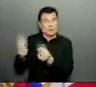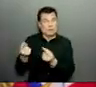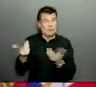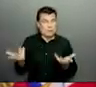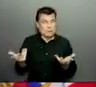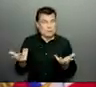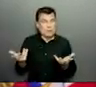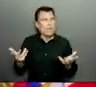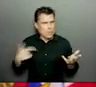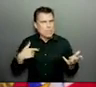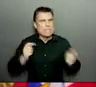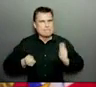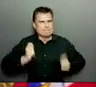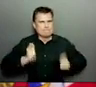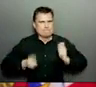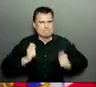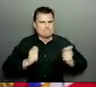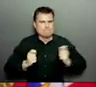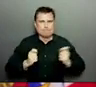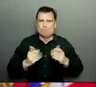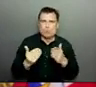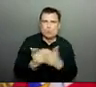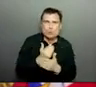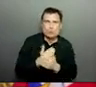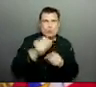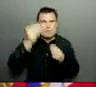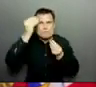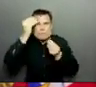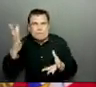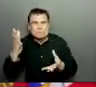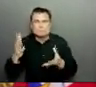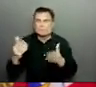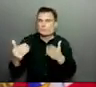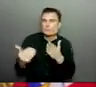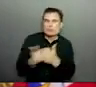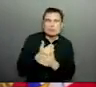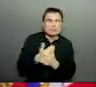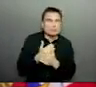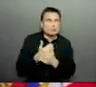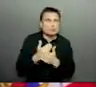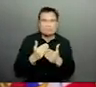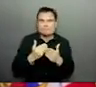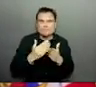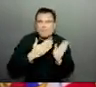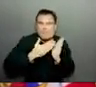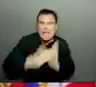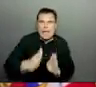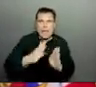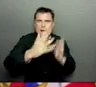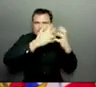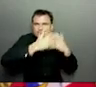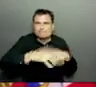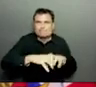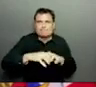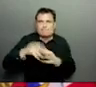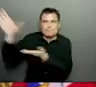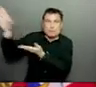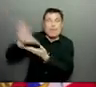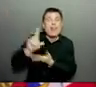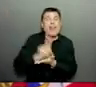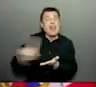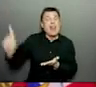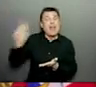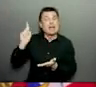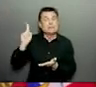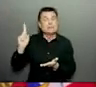as we get a better sense of how much vaccine is coming, when, but the last week was a great kickoff for our